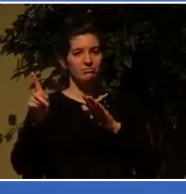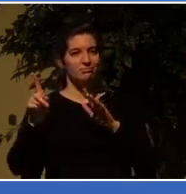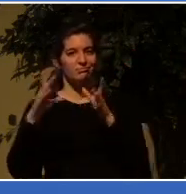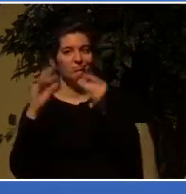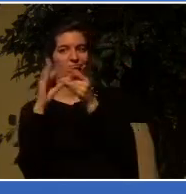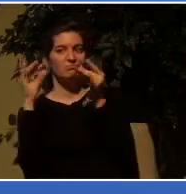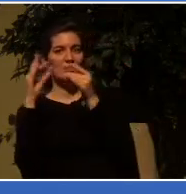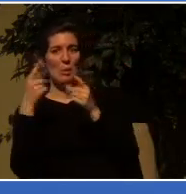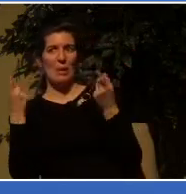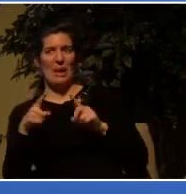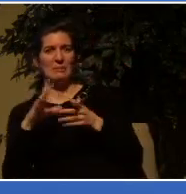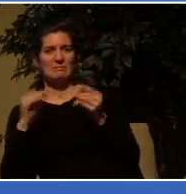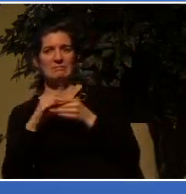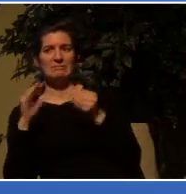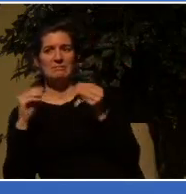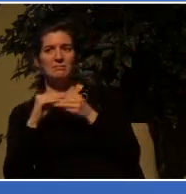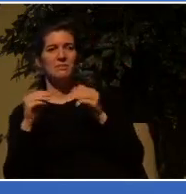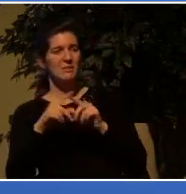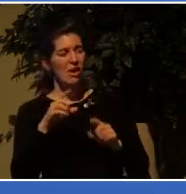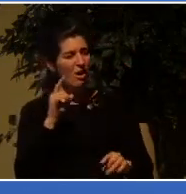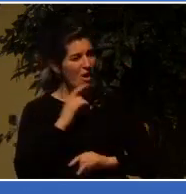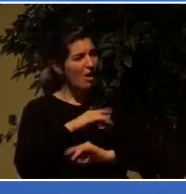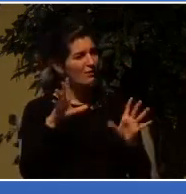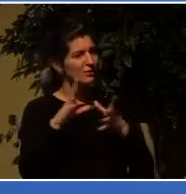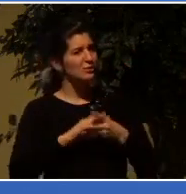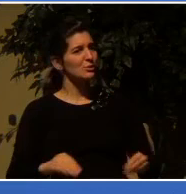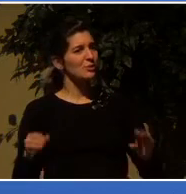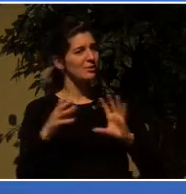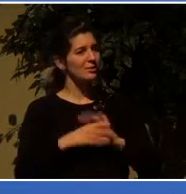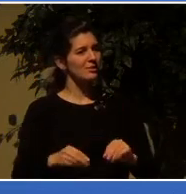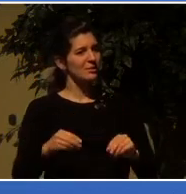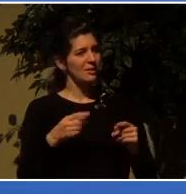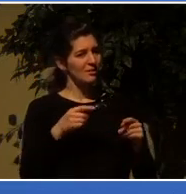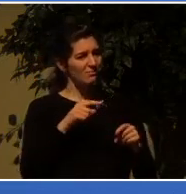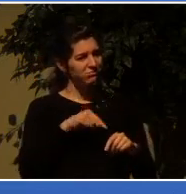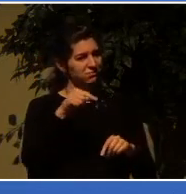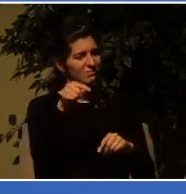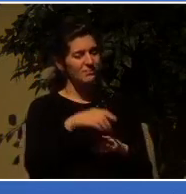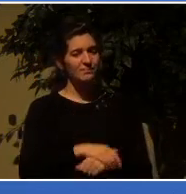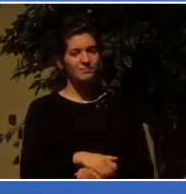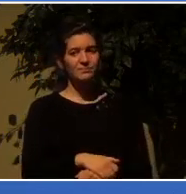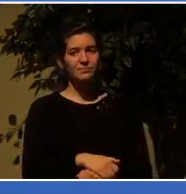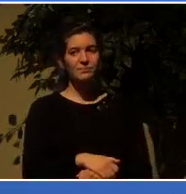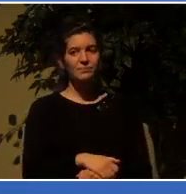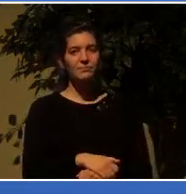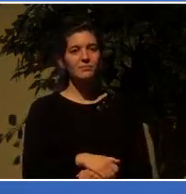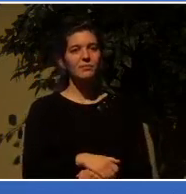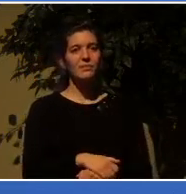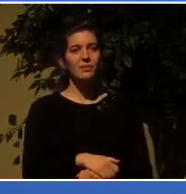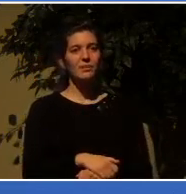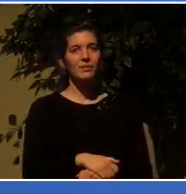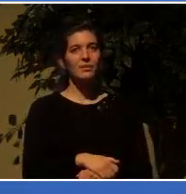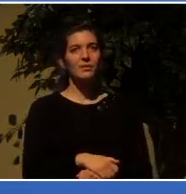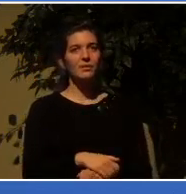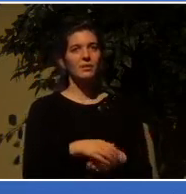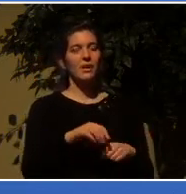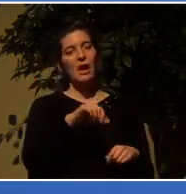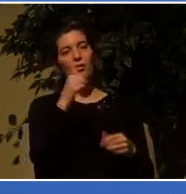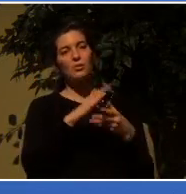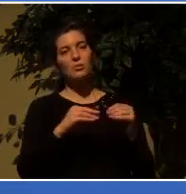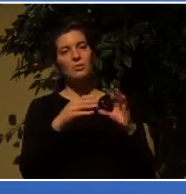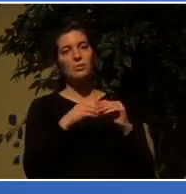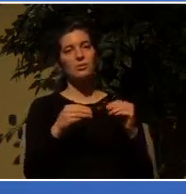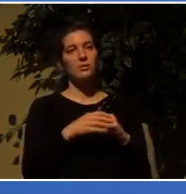horrible stories. Other story out of Mexico this past week. 43 young student